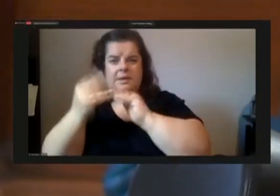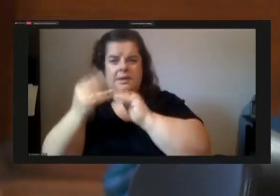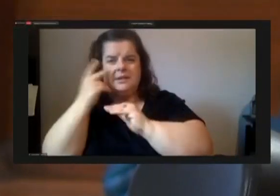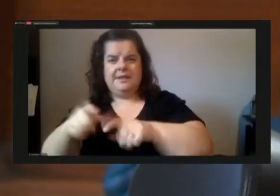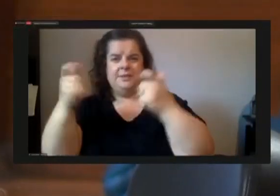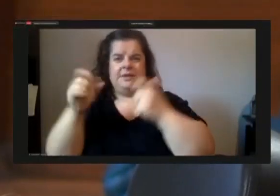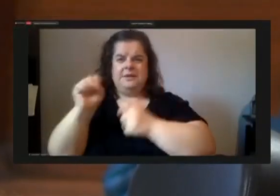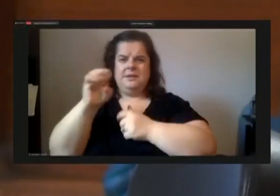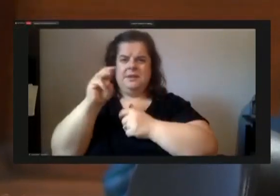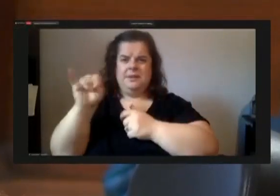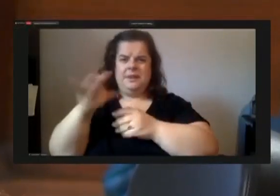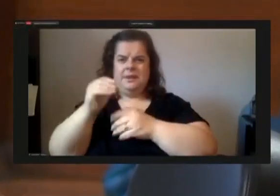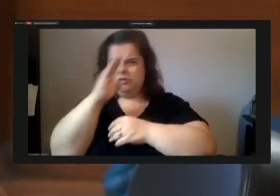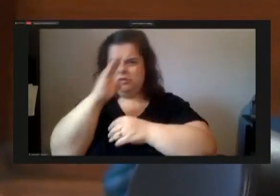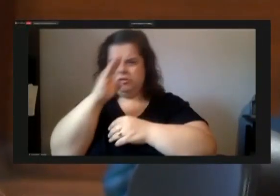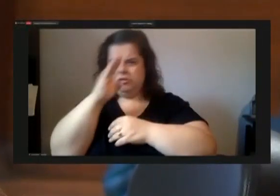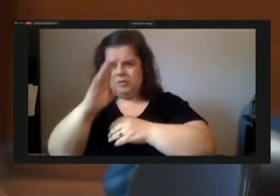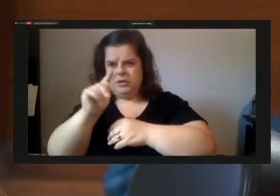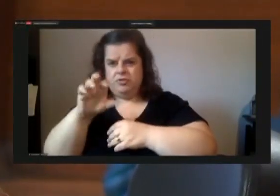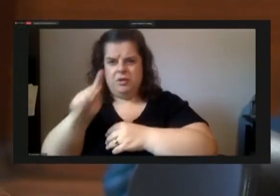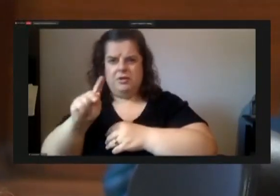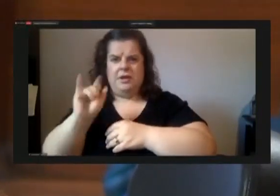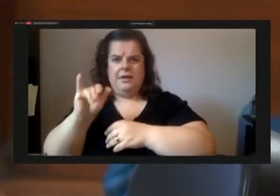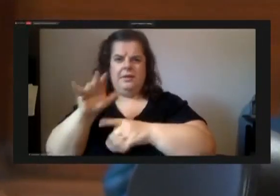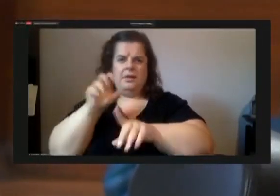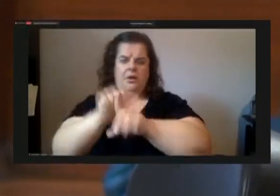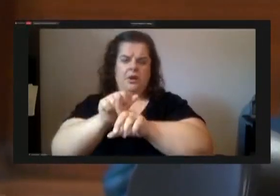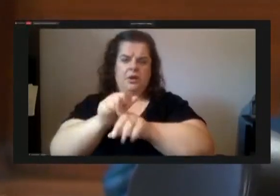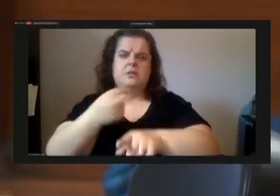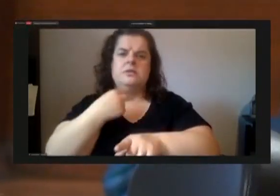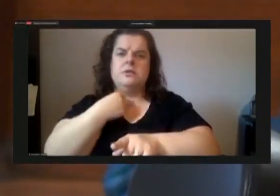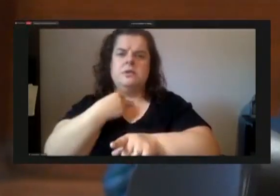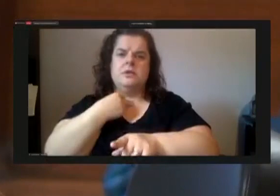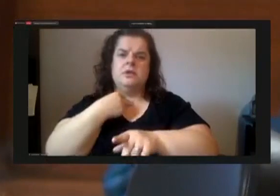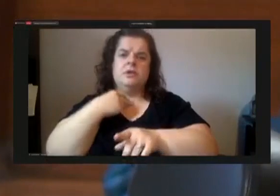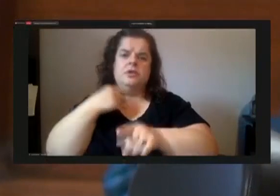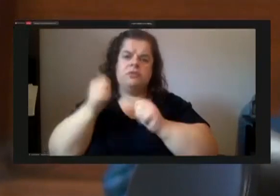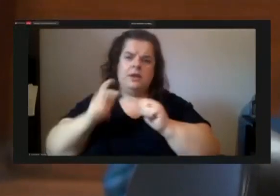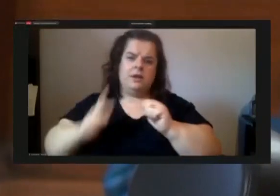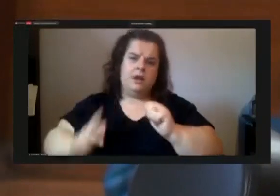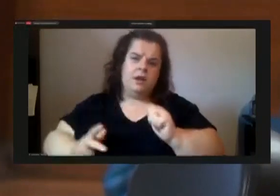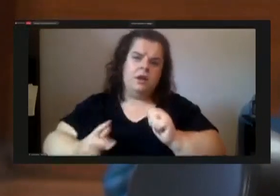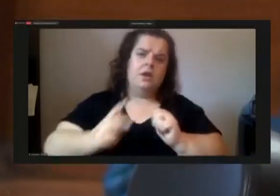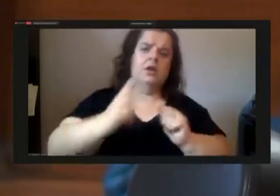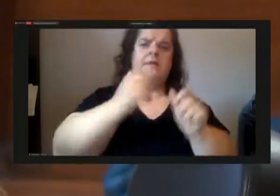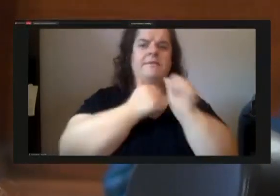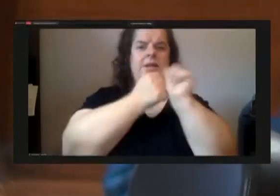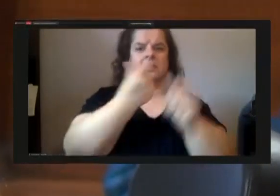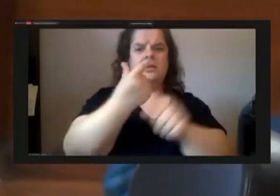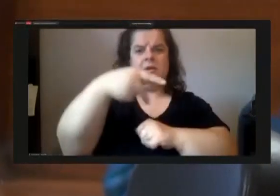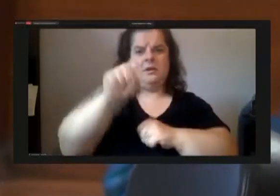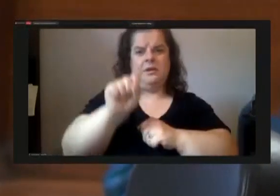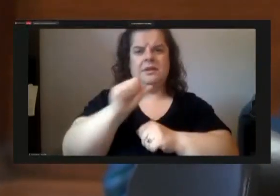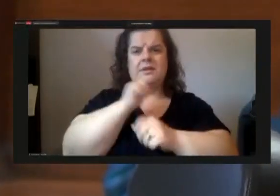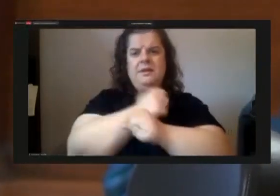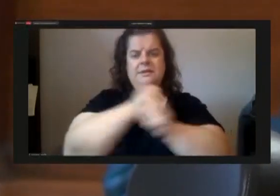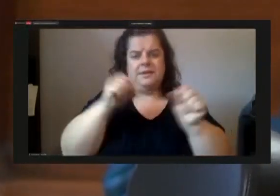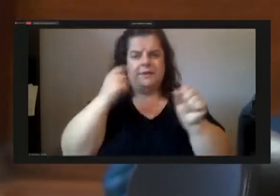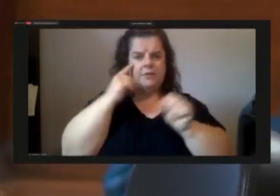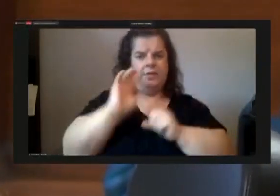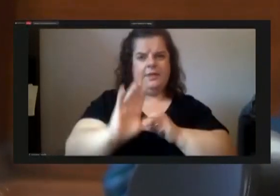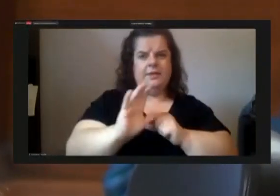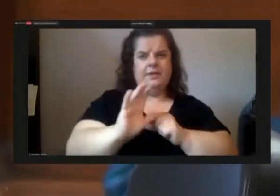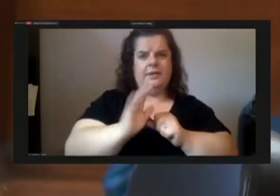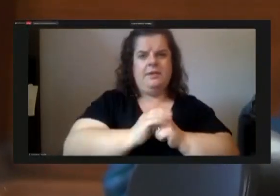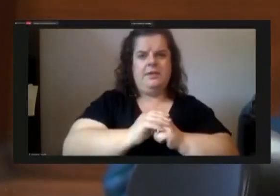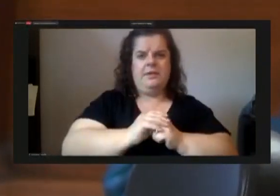straight trucks that are caught up coming up following gps and it's not safe it is not safe at